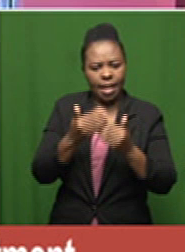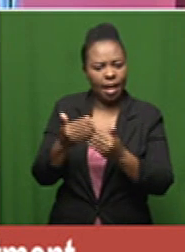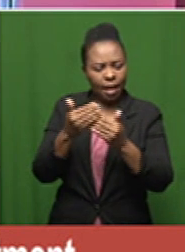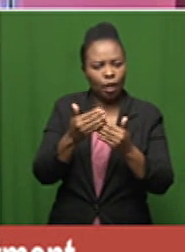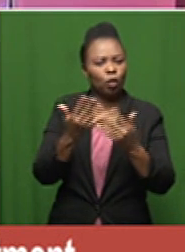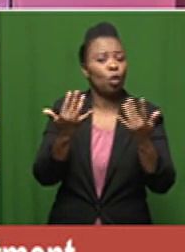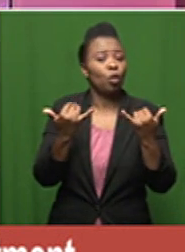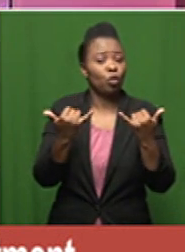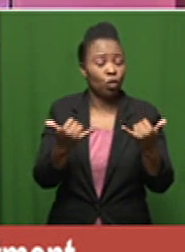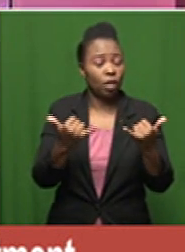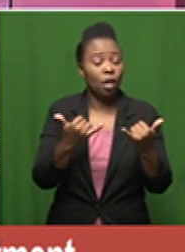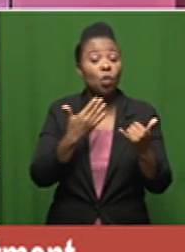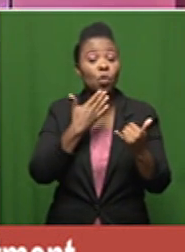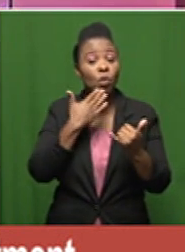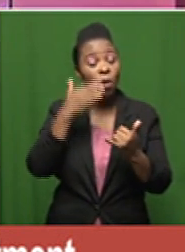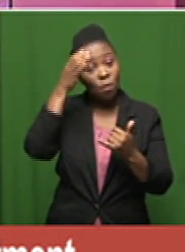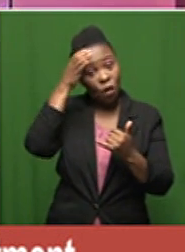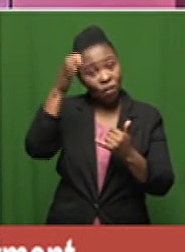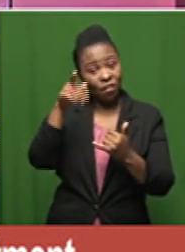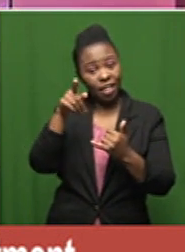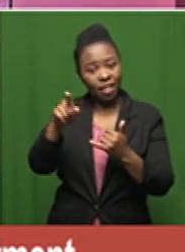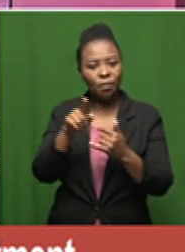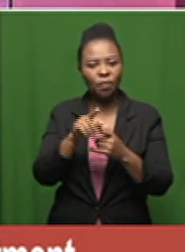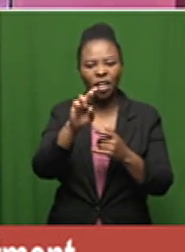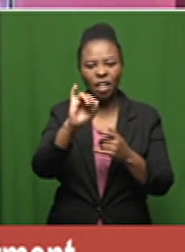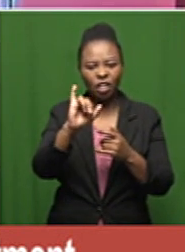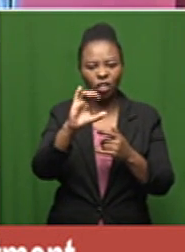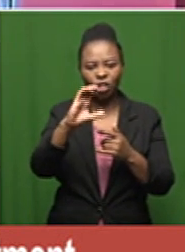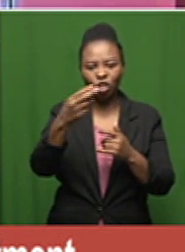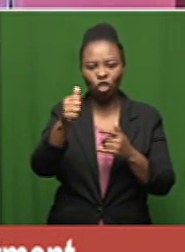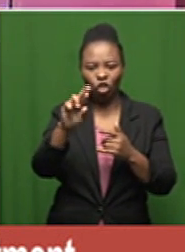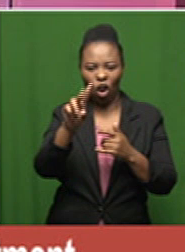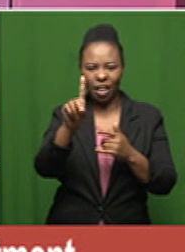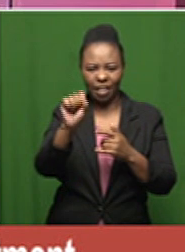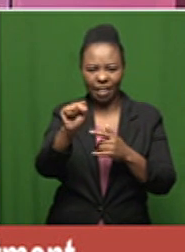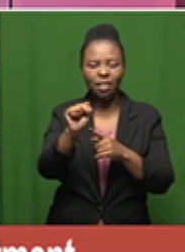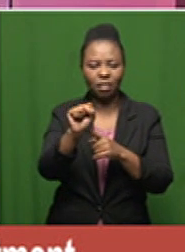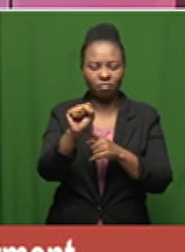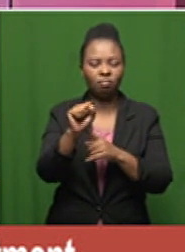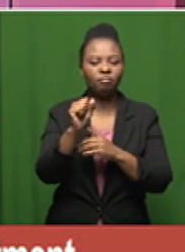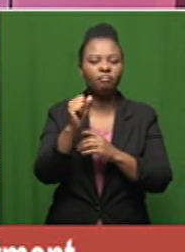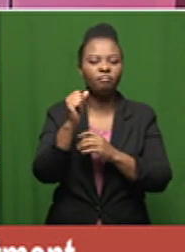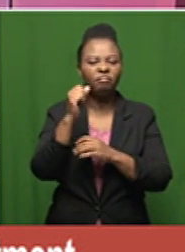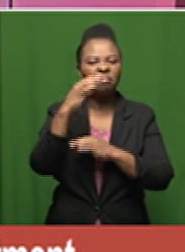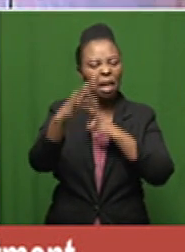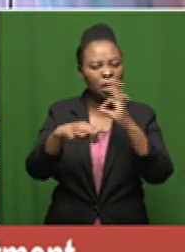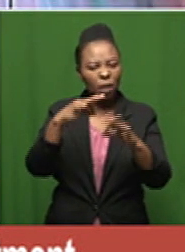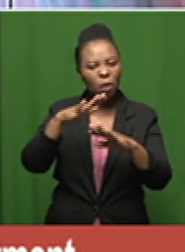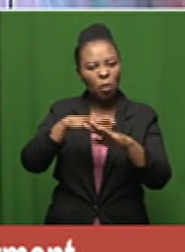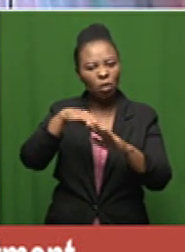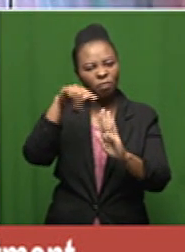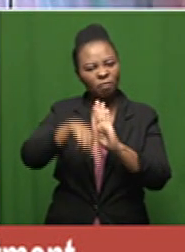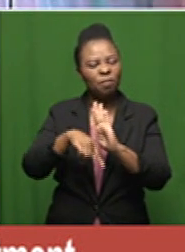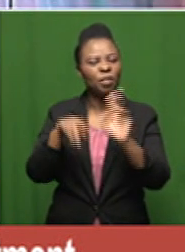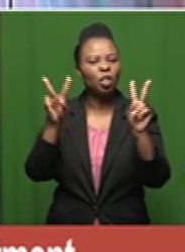today we have professor guy richards to join us to shed some light on this important topic with